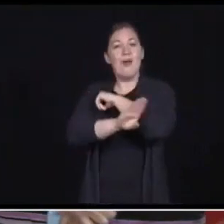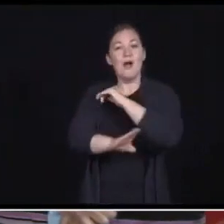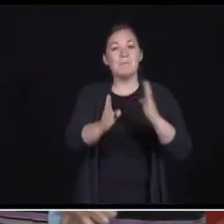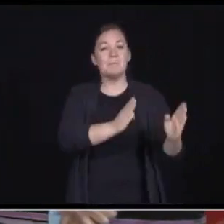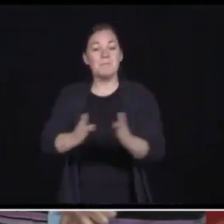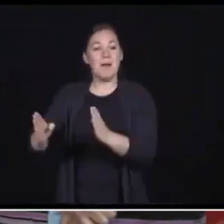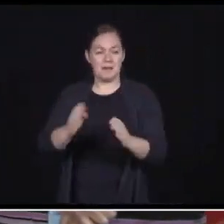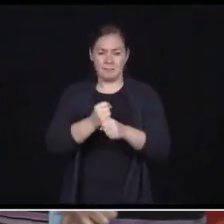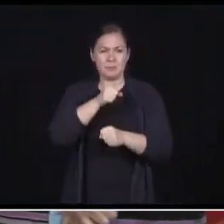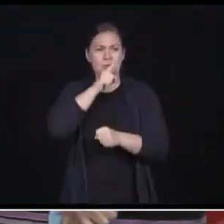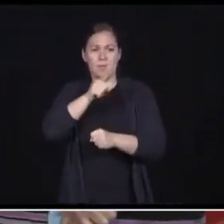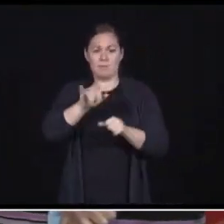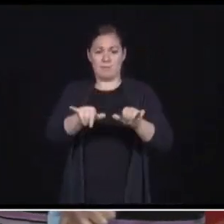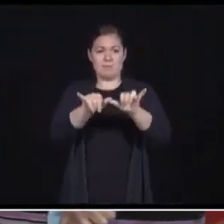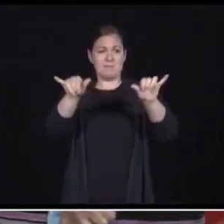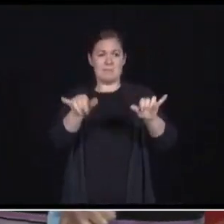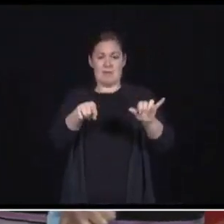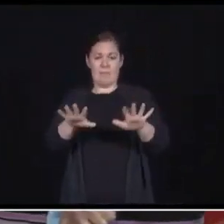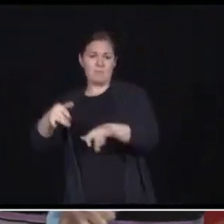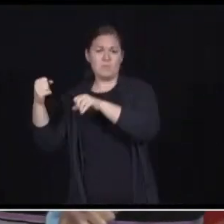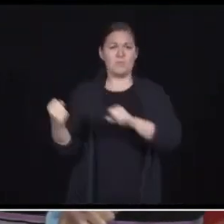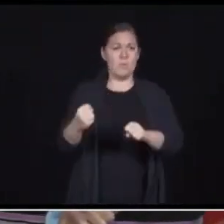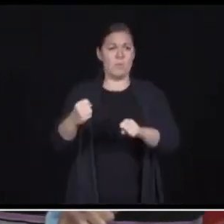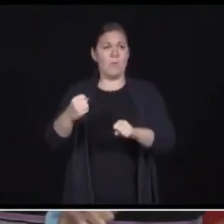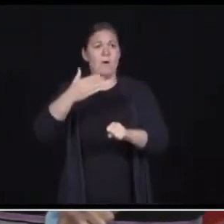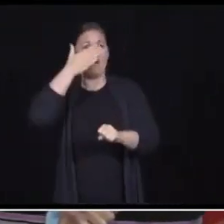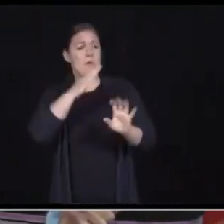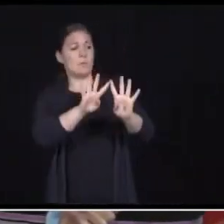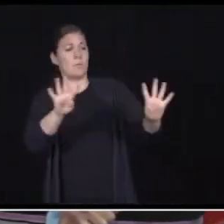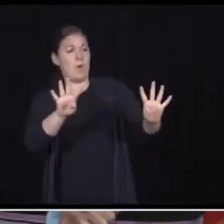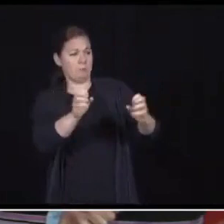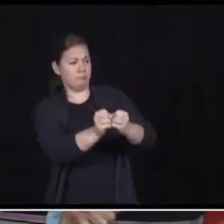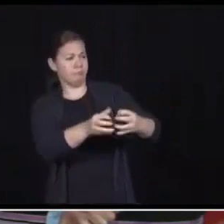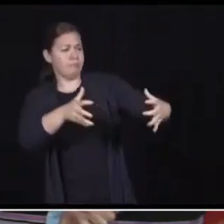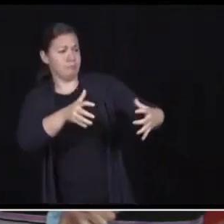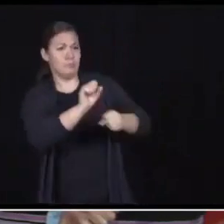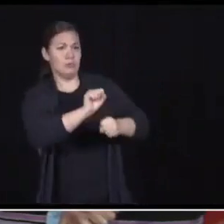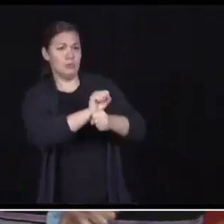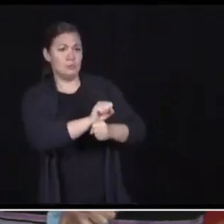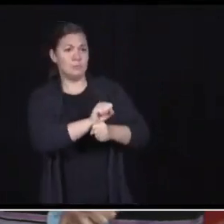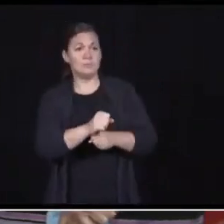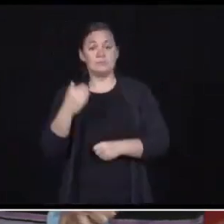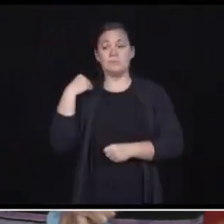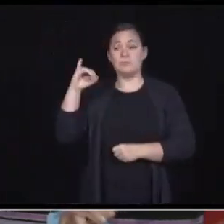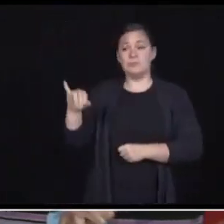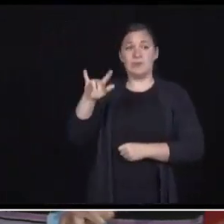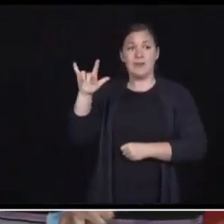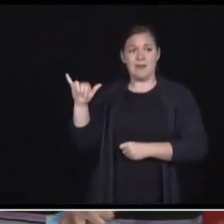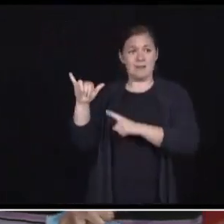of our health care system. Back in July, we released our plan to get kids back to school safely.